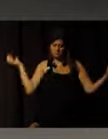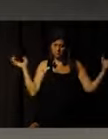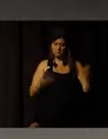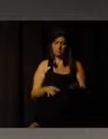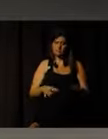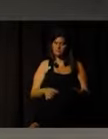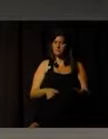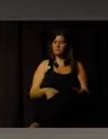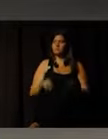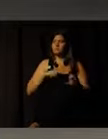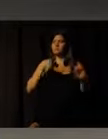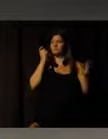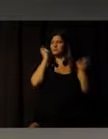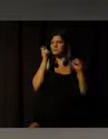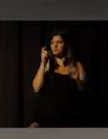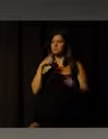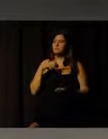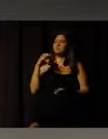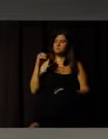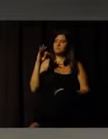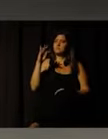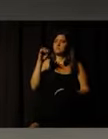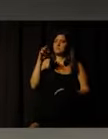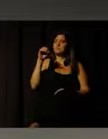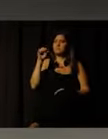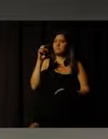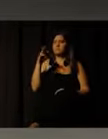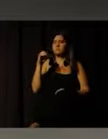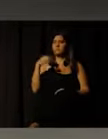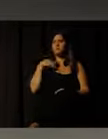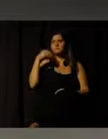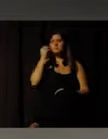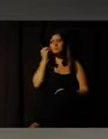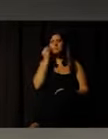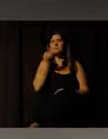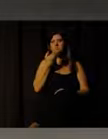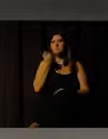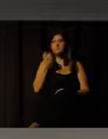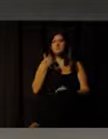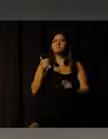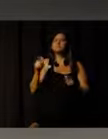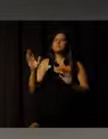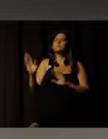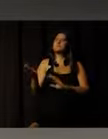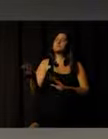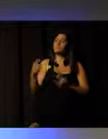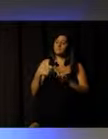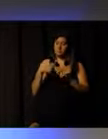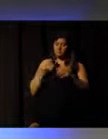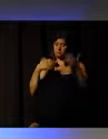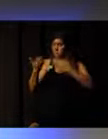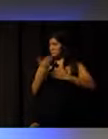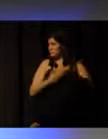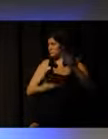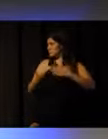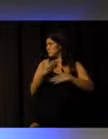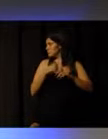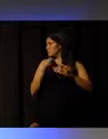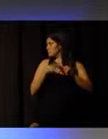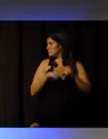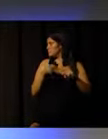movements here. We had a meeting and the optimism that we received